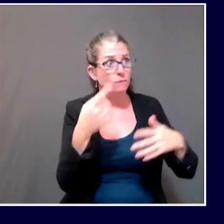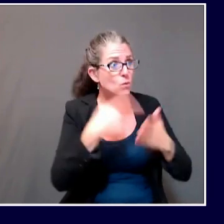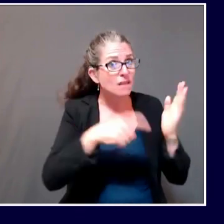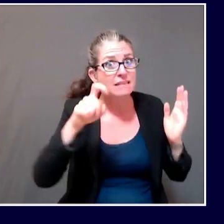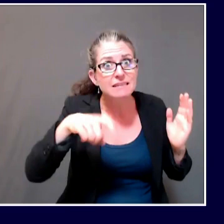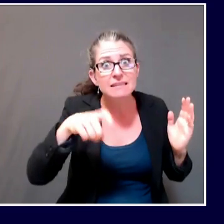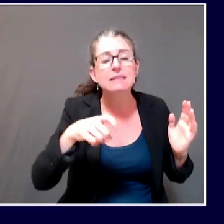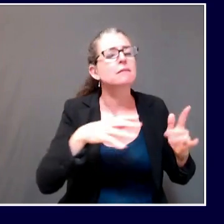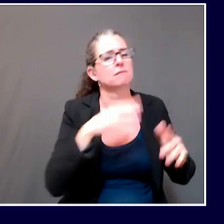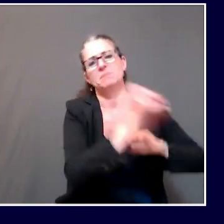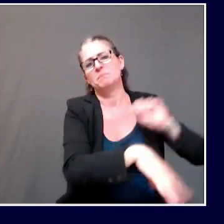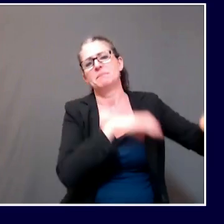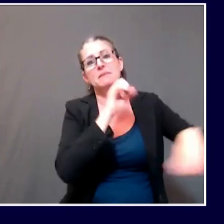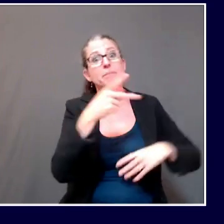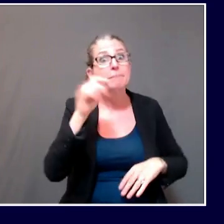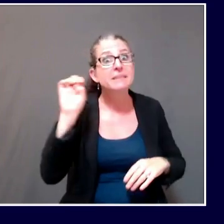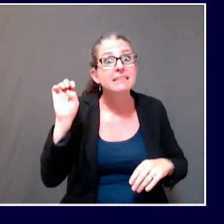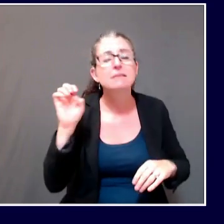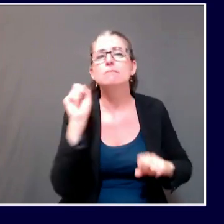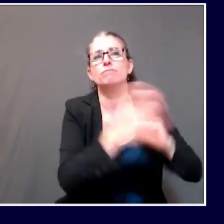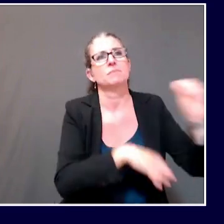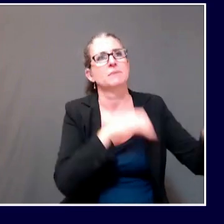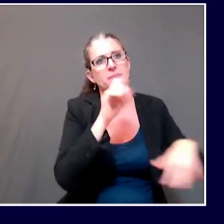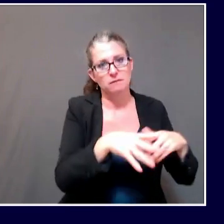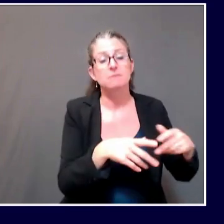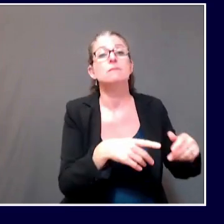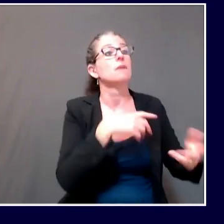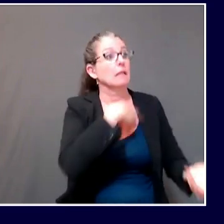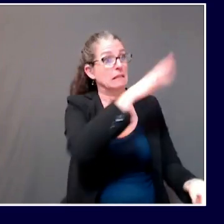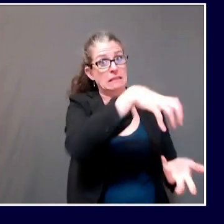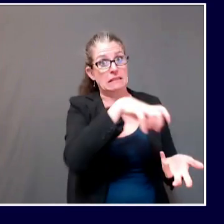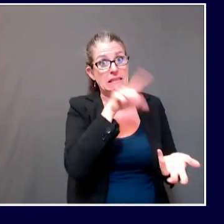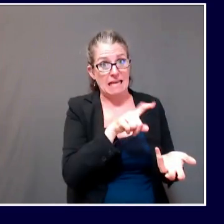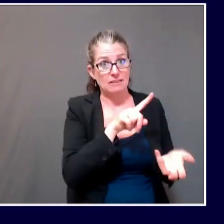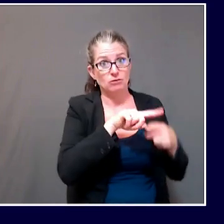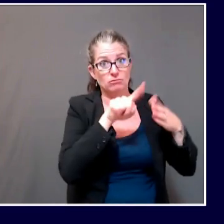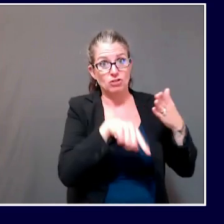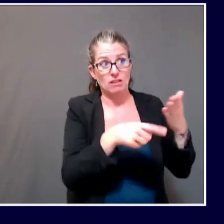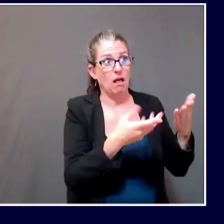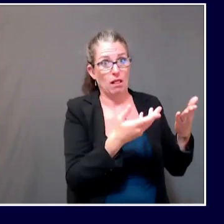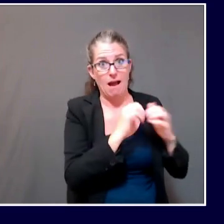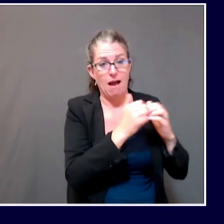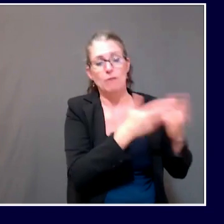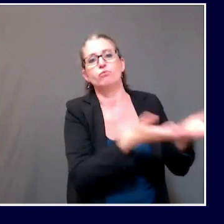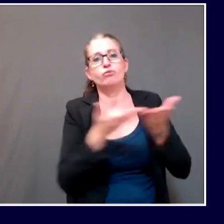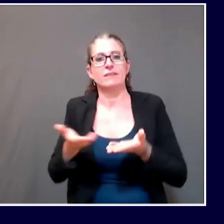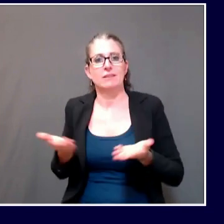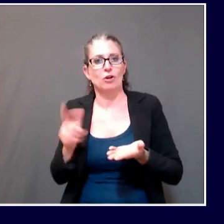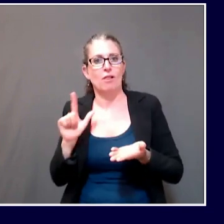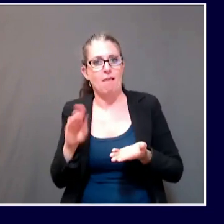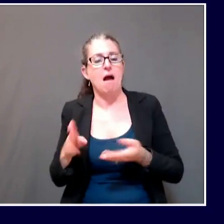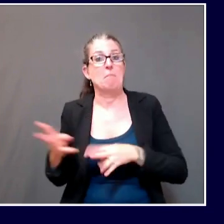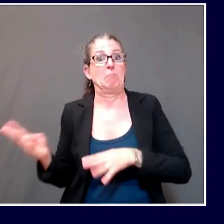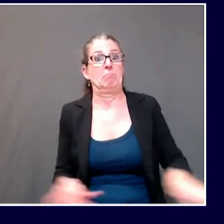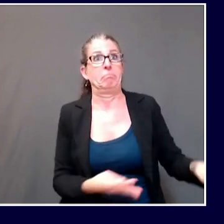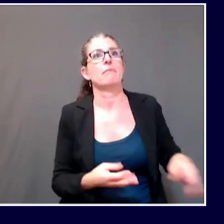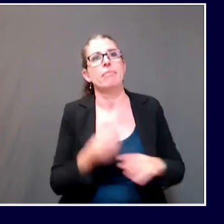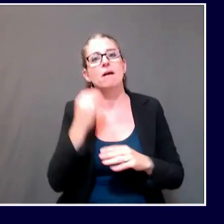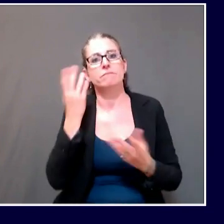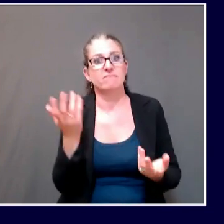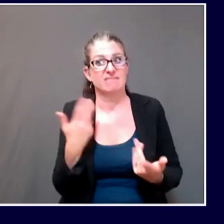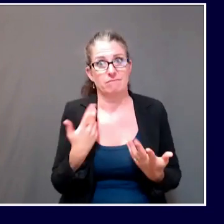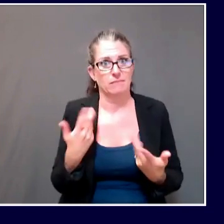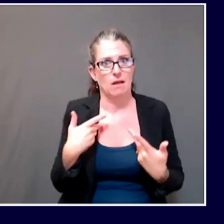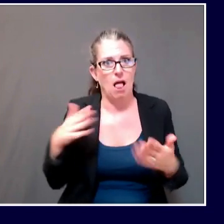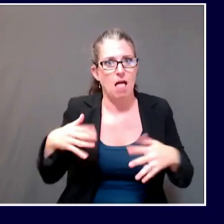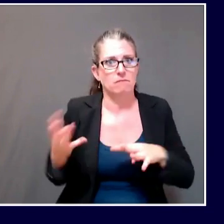and get a result. Then and only then will we have a better picture of what's going on. Understood. Thank you. And then for Governor Mills, really along